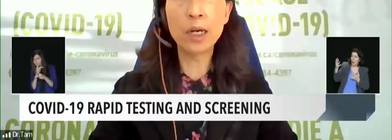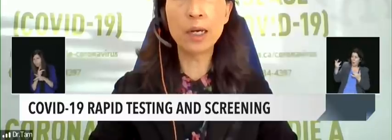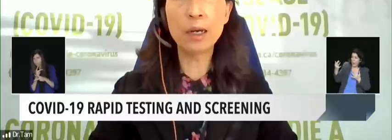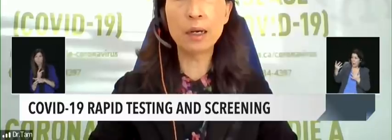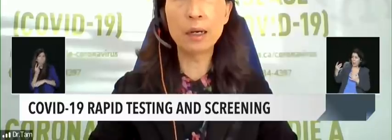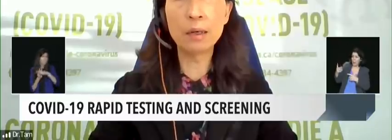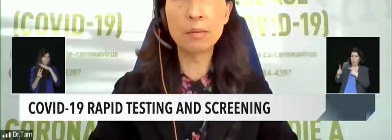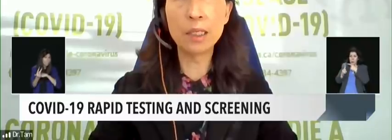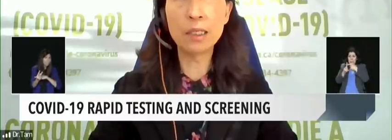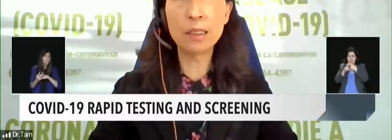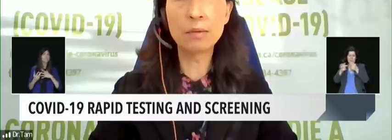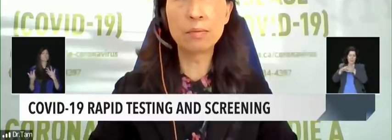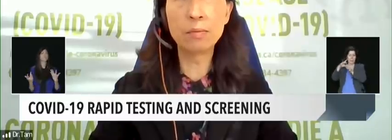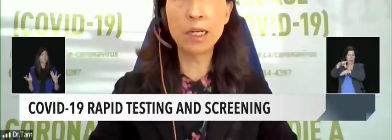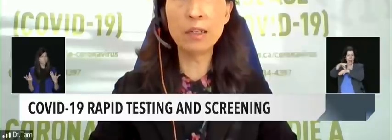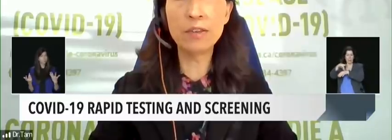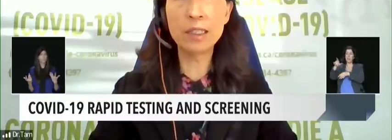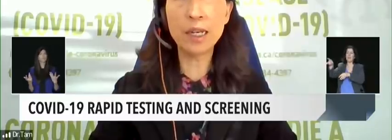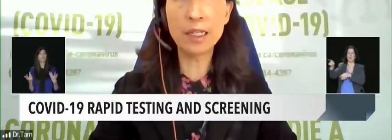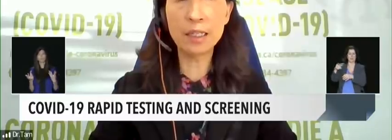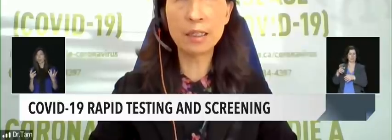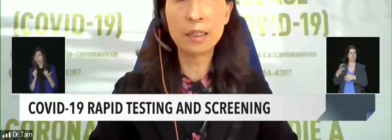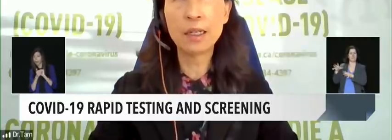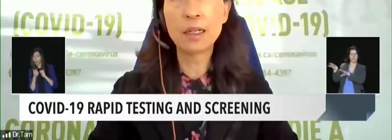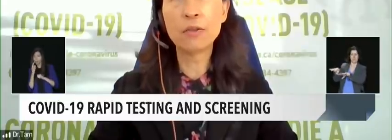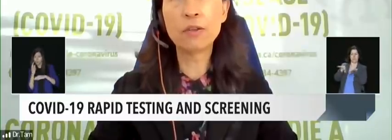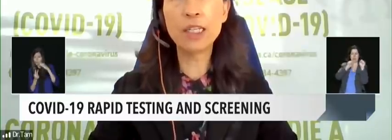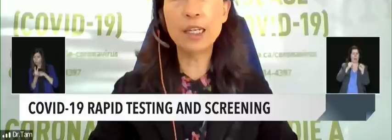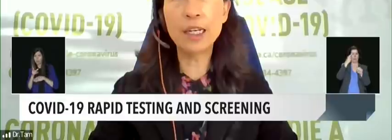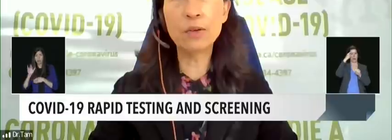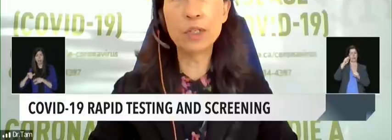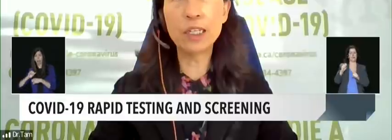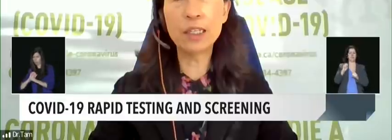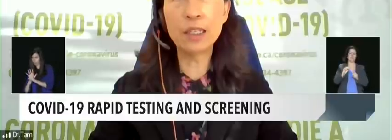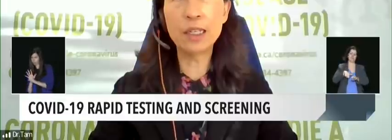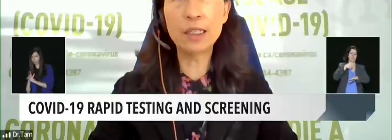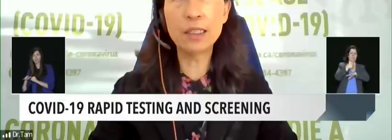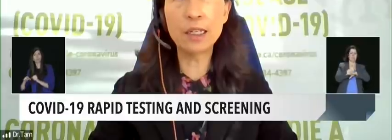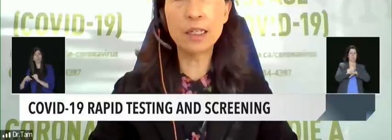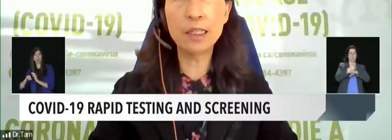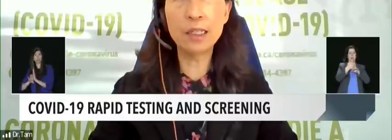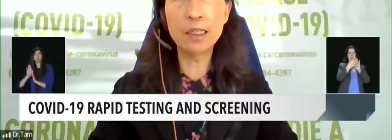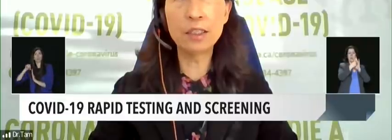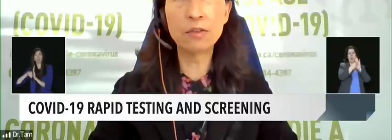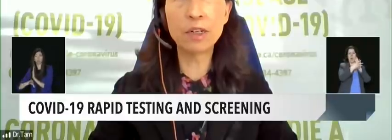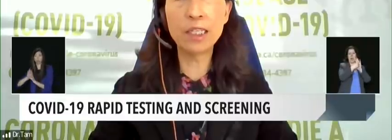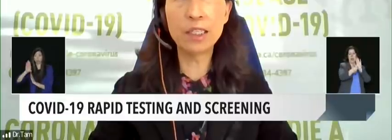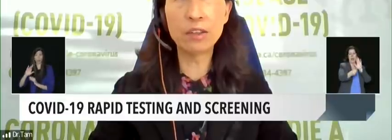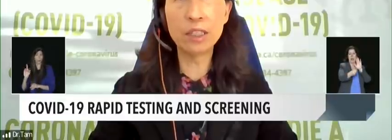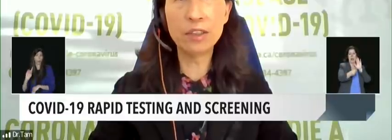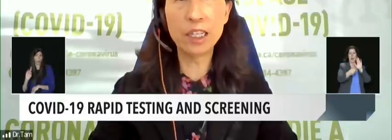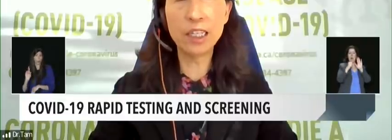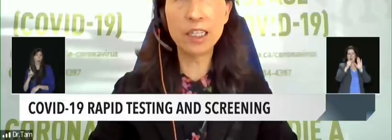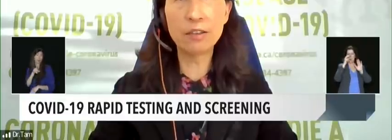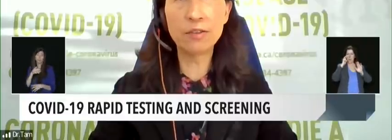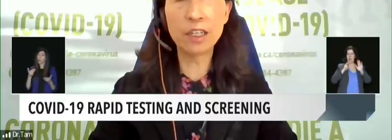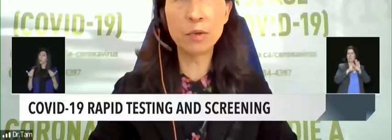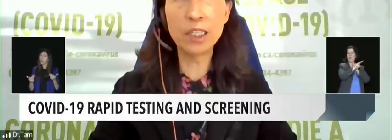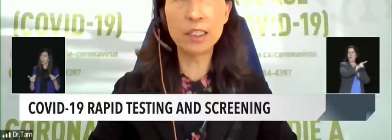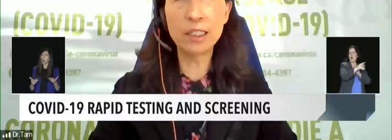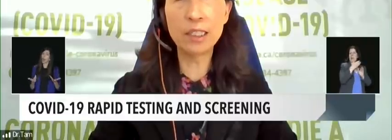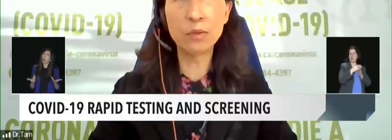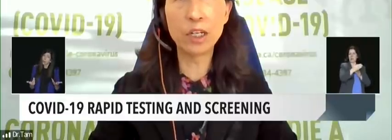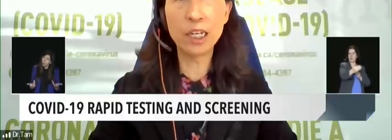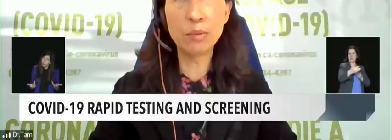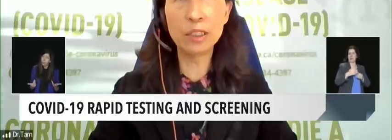where this wave is heading. Right now, we're in a slightly sort of gray zone, if you like, of